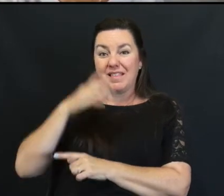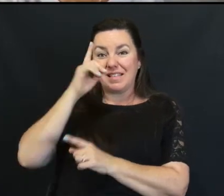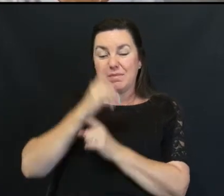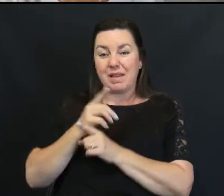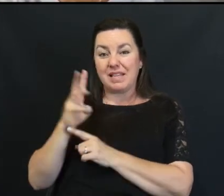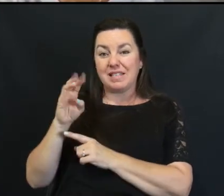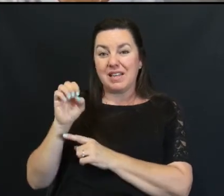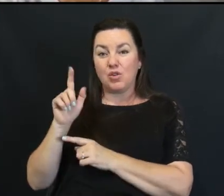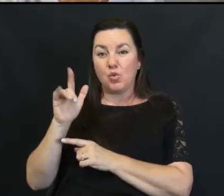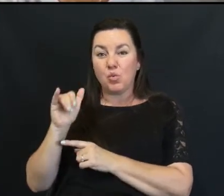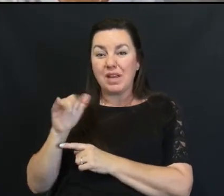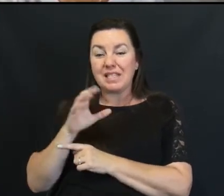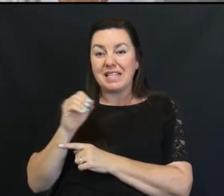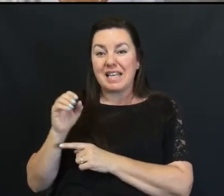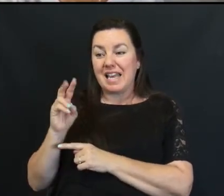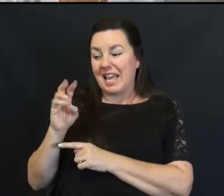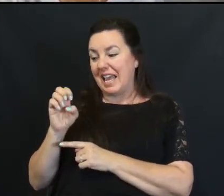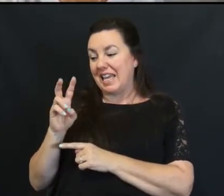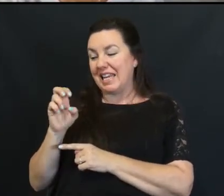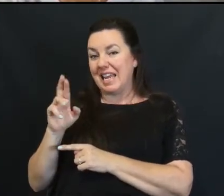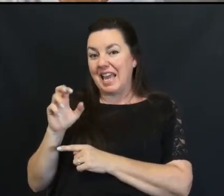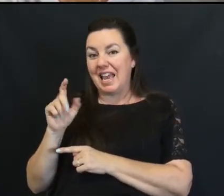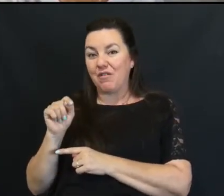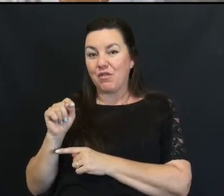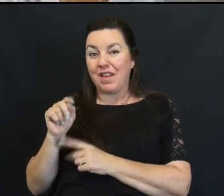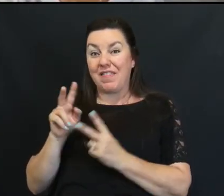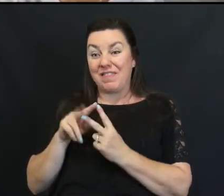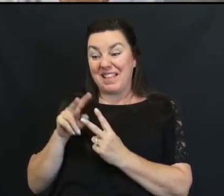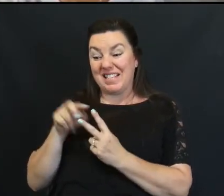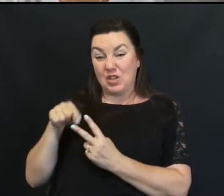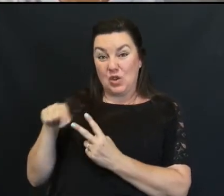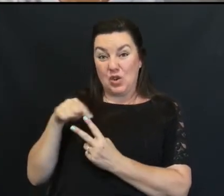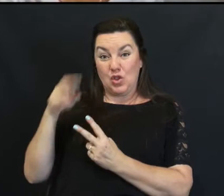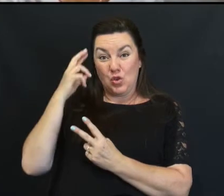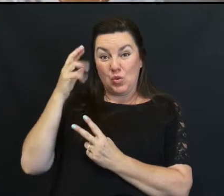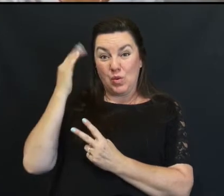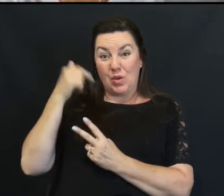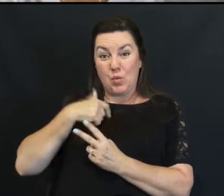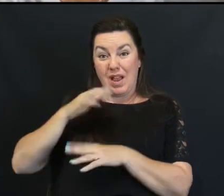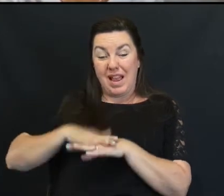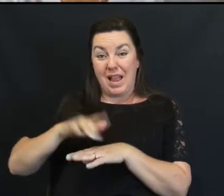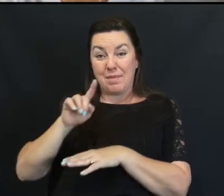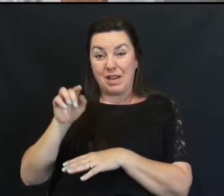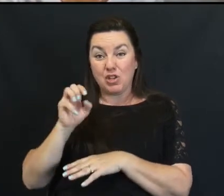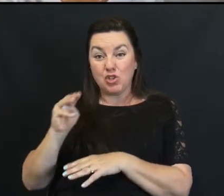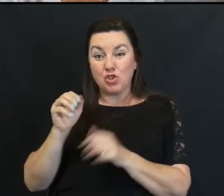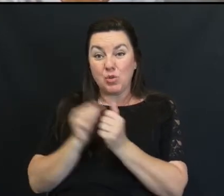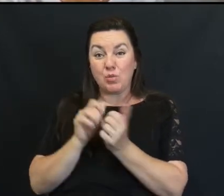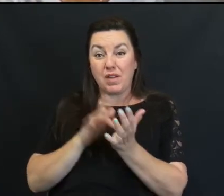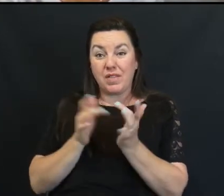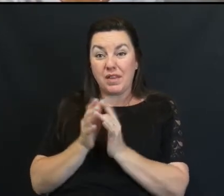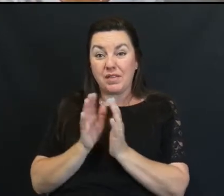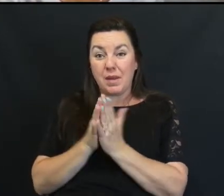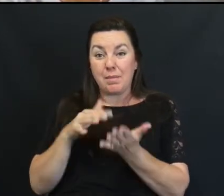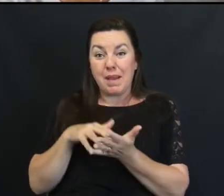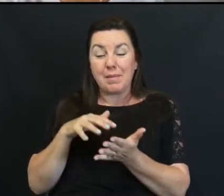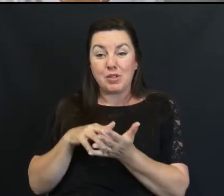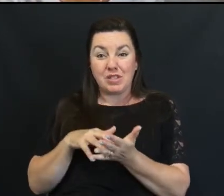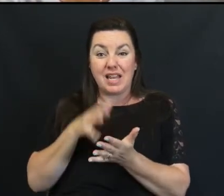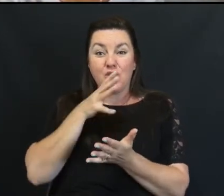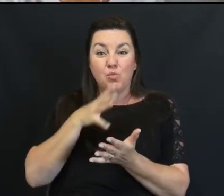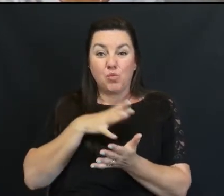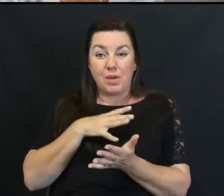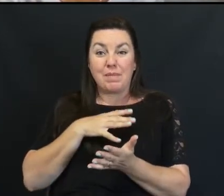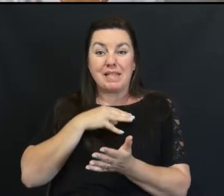my son Wesley Winger And Everett Winger And these are my Two biggest reasons Why I am on Zoom With the Bible study With the women's Ministry